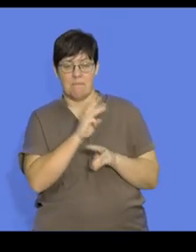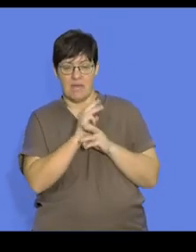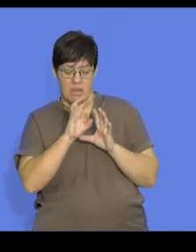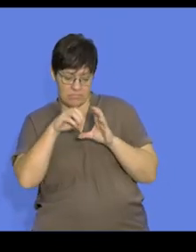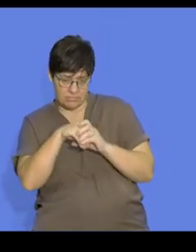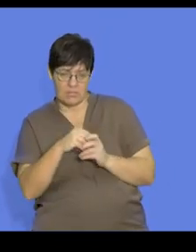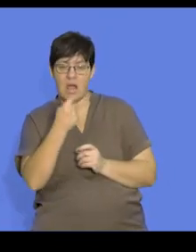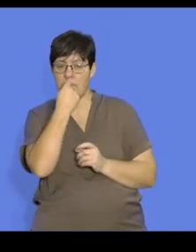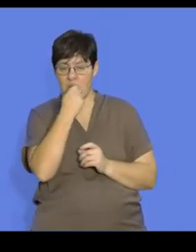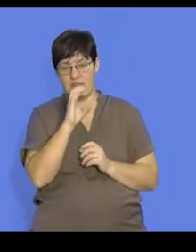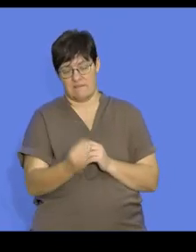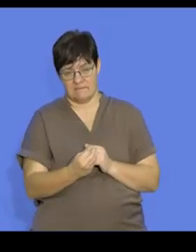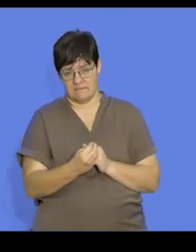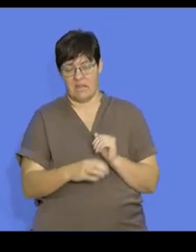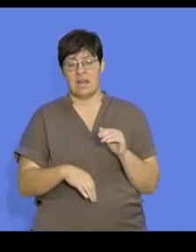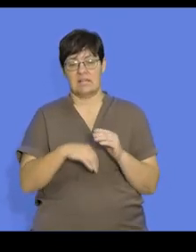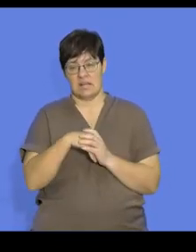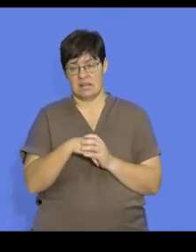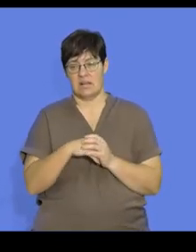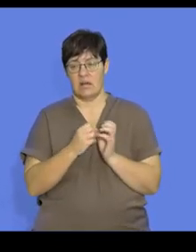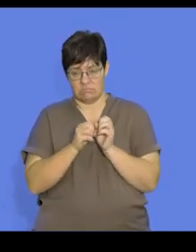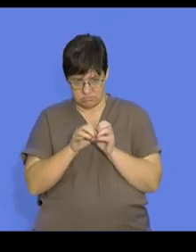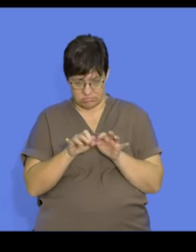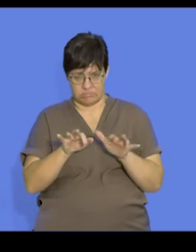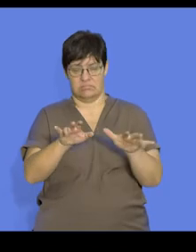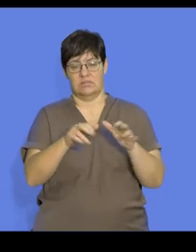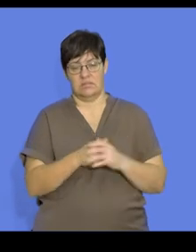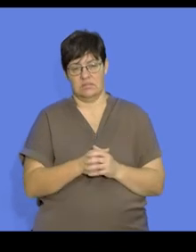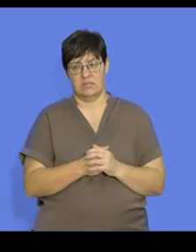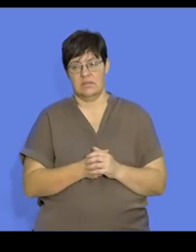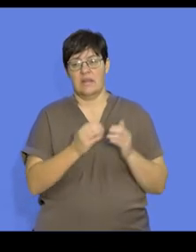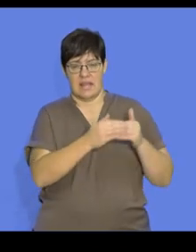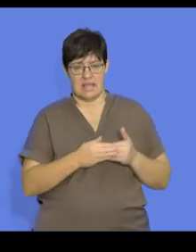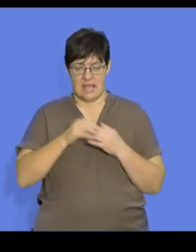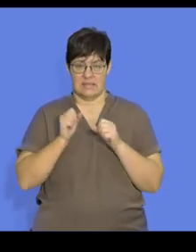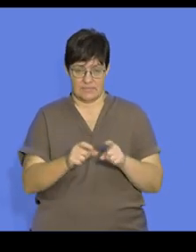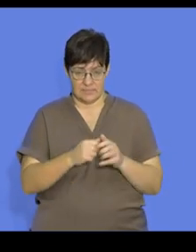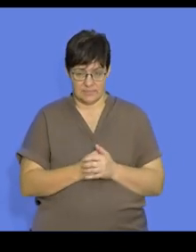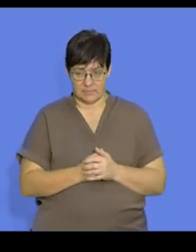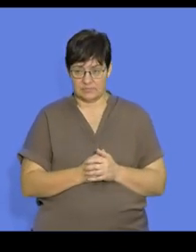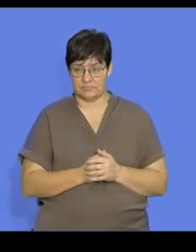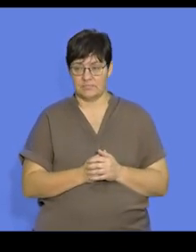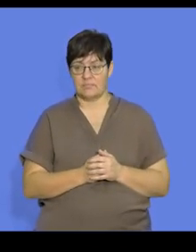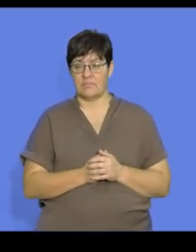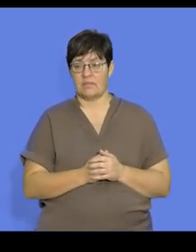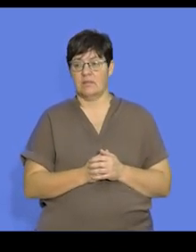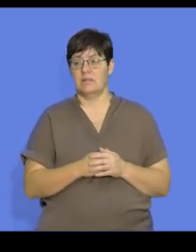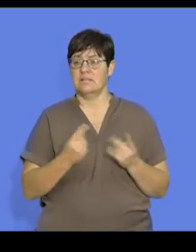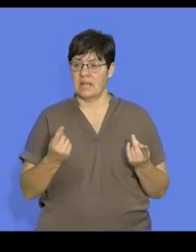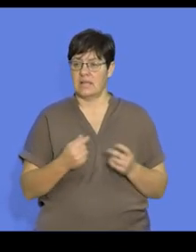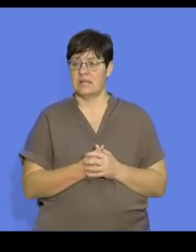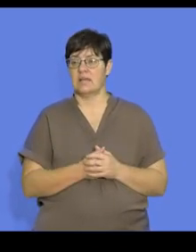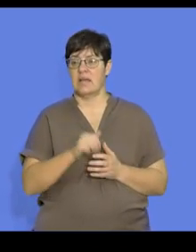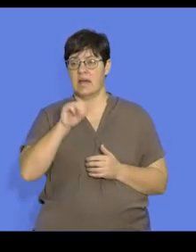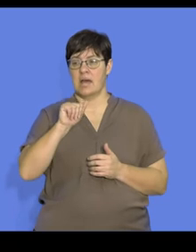holds these eggs in their mouth until the young hatch and are cared for. We also see that amphibians